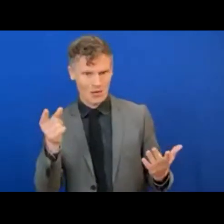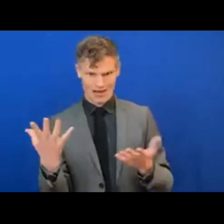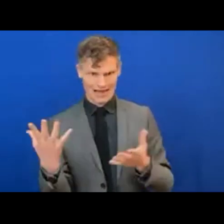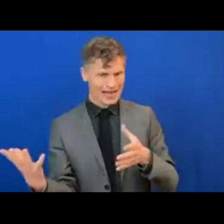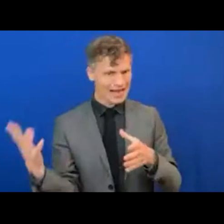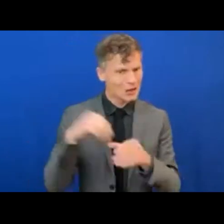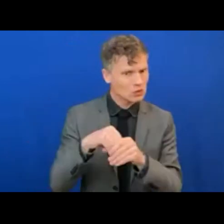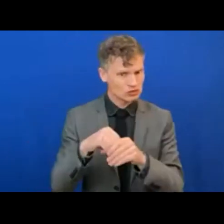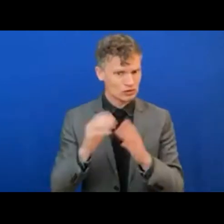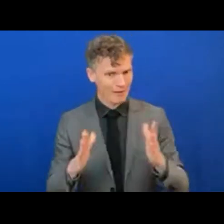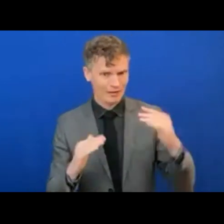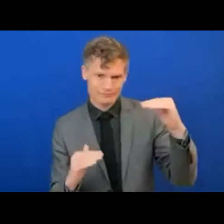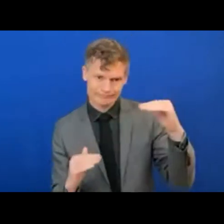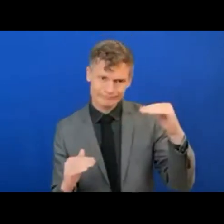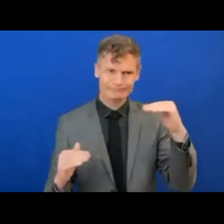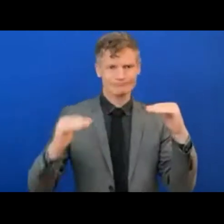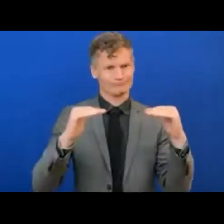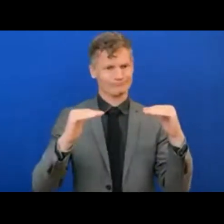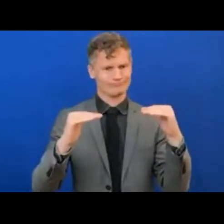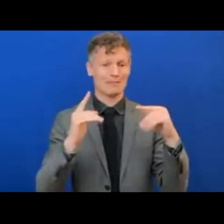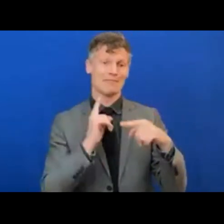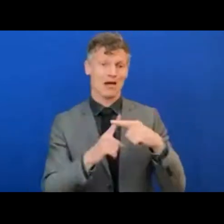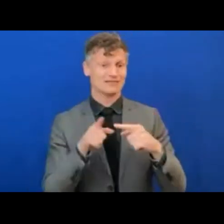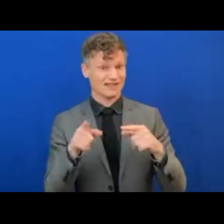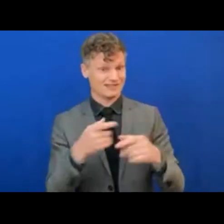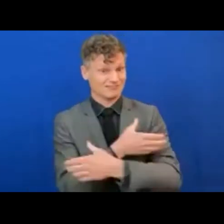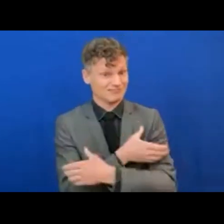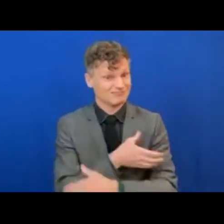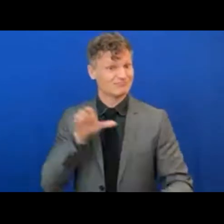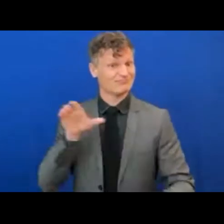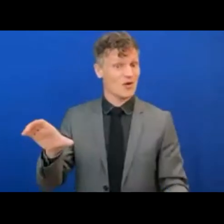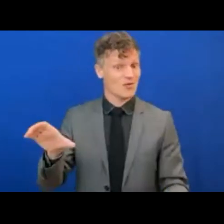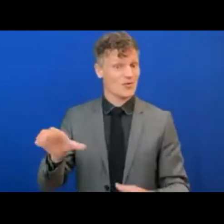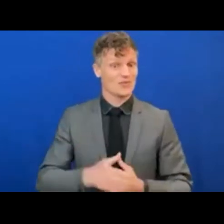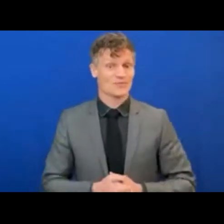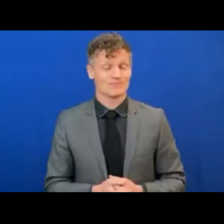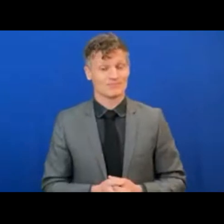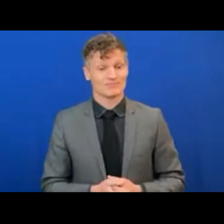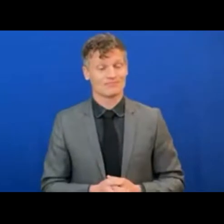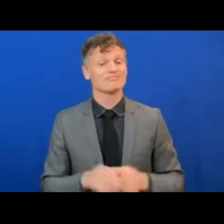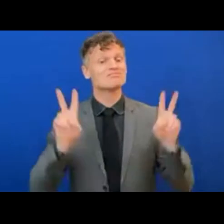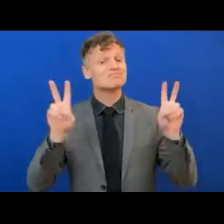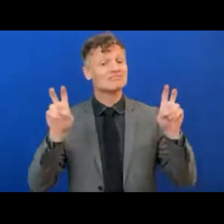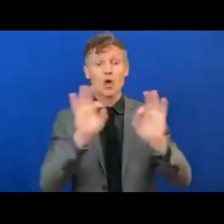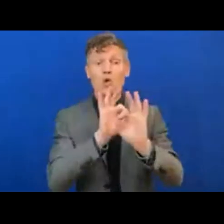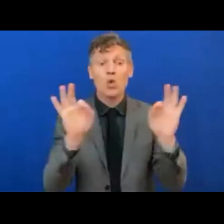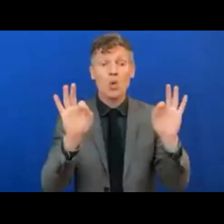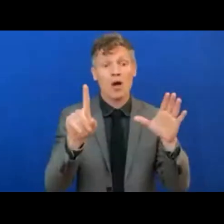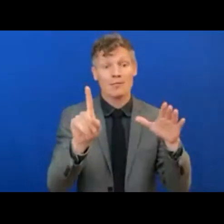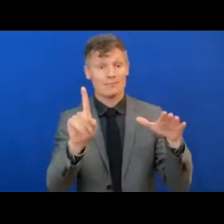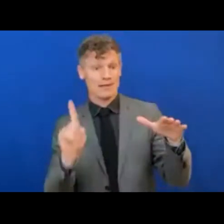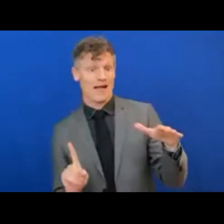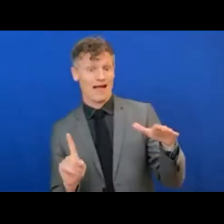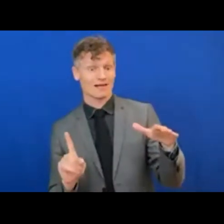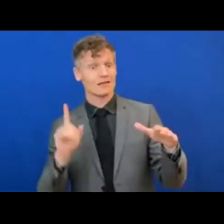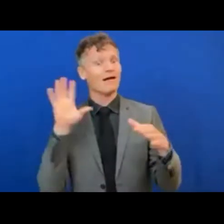addition to being a powerful enabler. Leaving no one behind in the digital world means